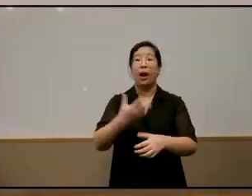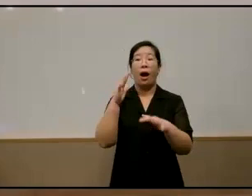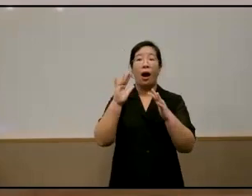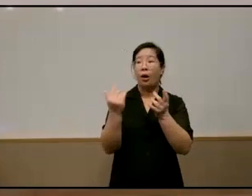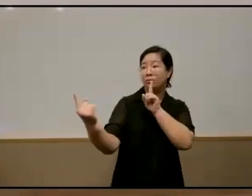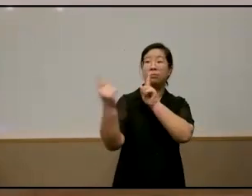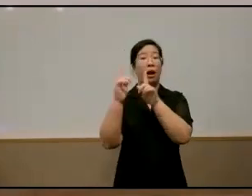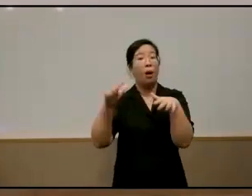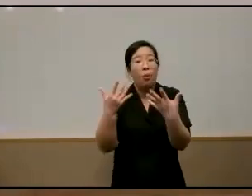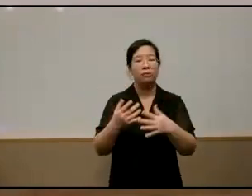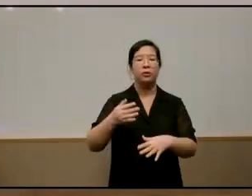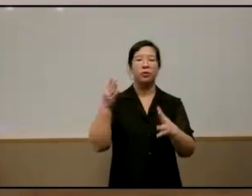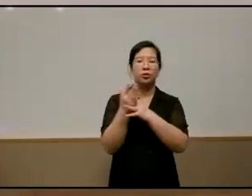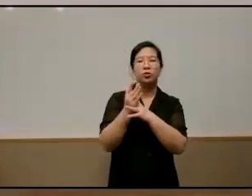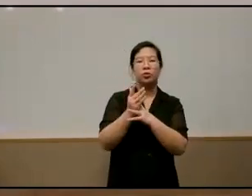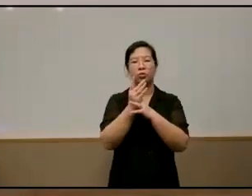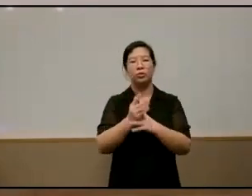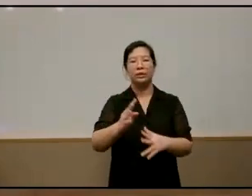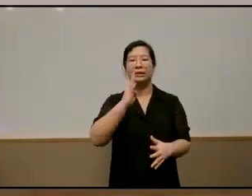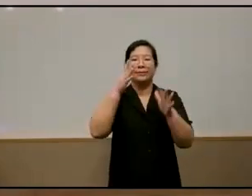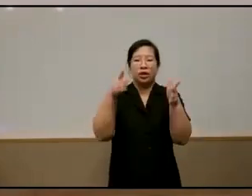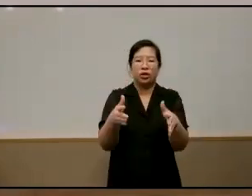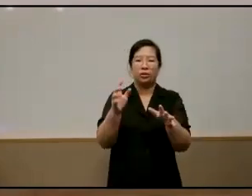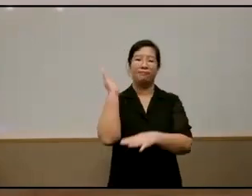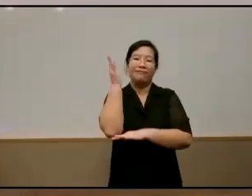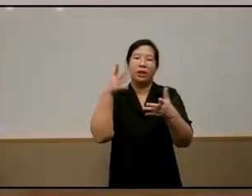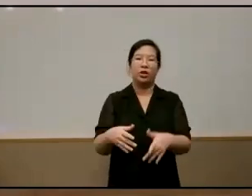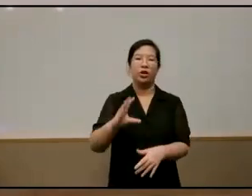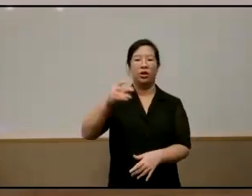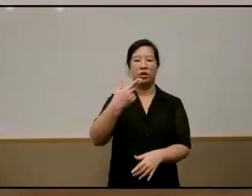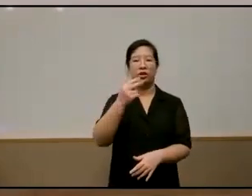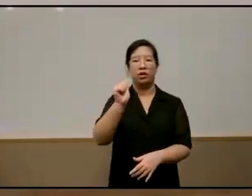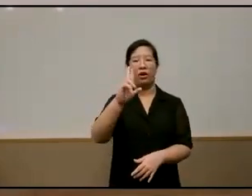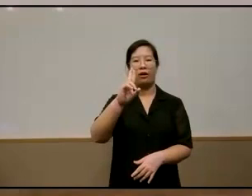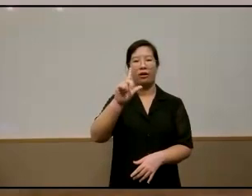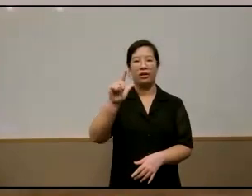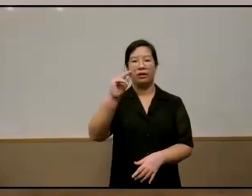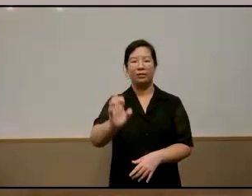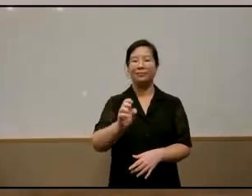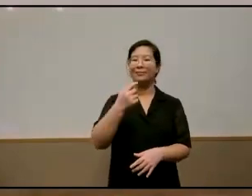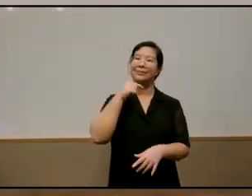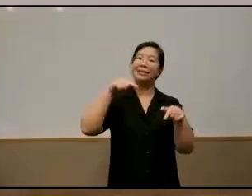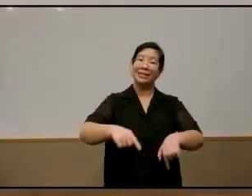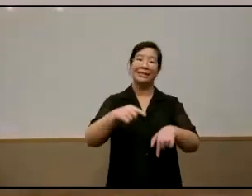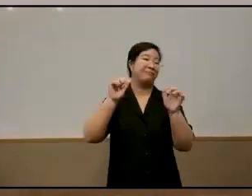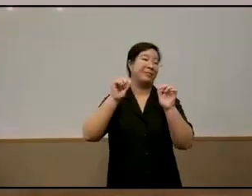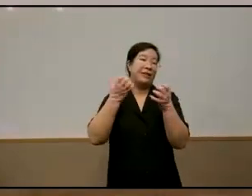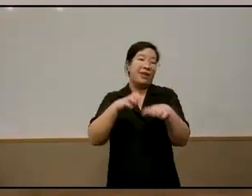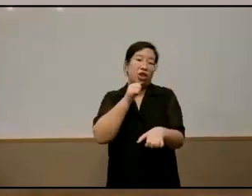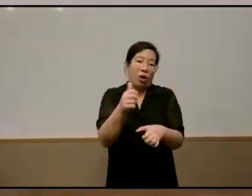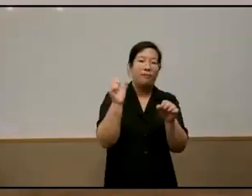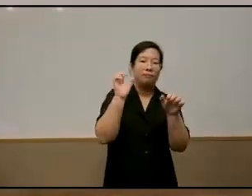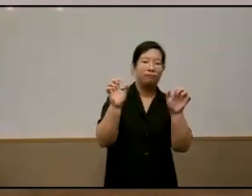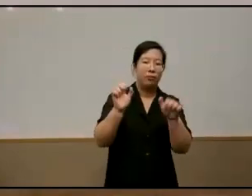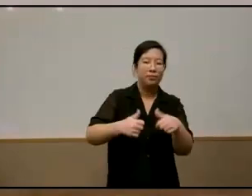through our keynote speaker charlene chong and this event could not be possible without the hard work of changta and vignesh and his